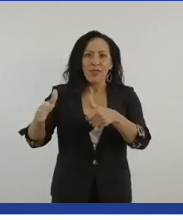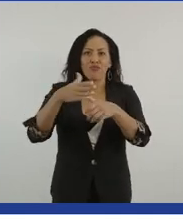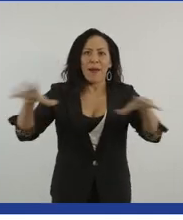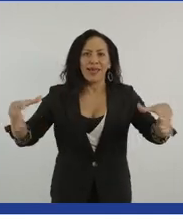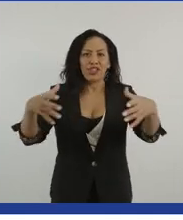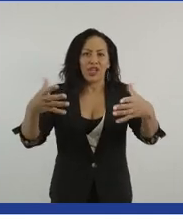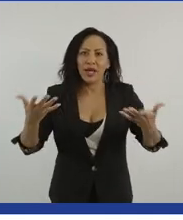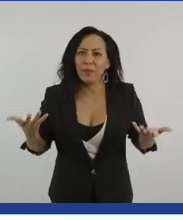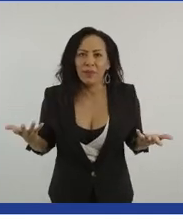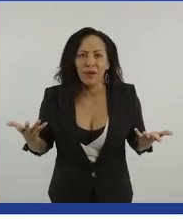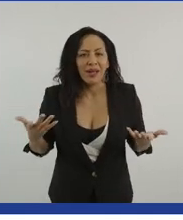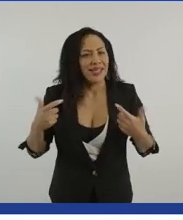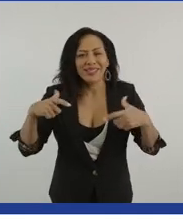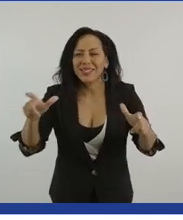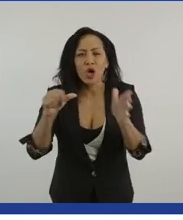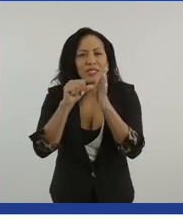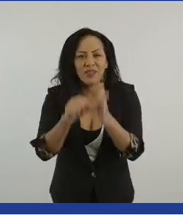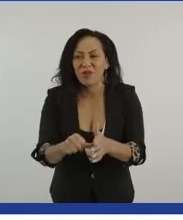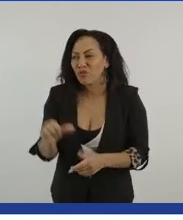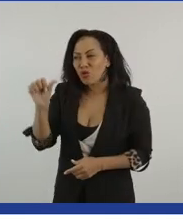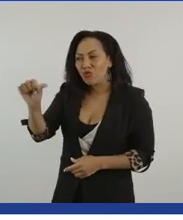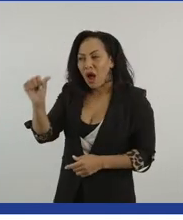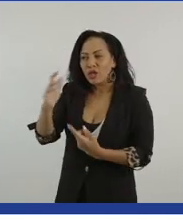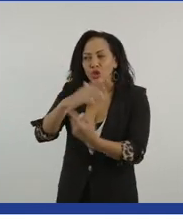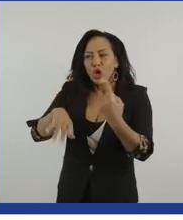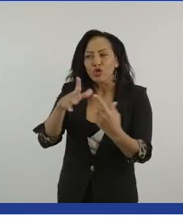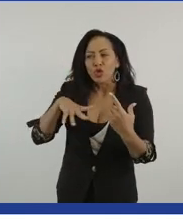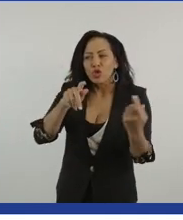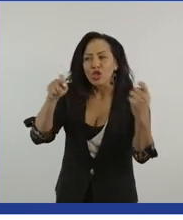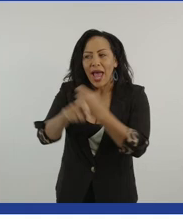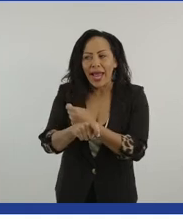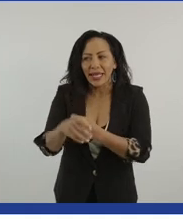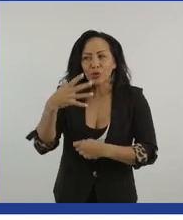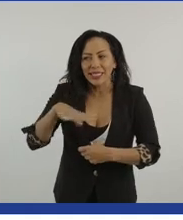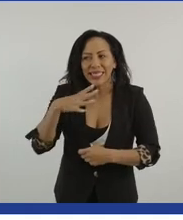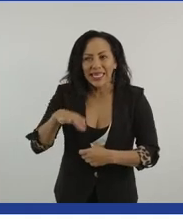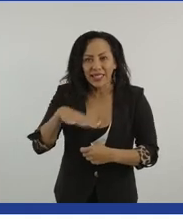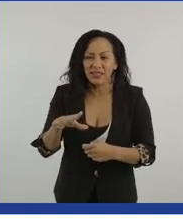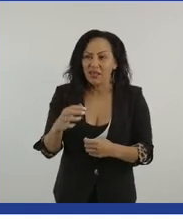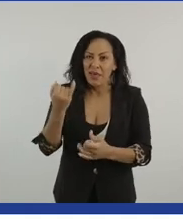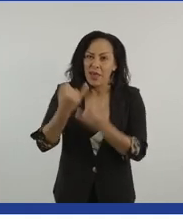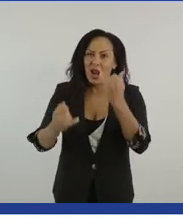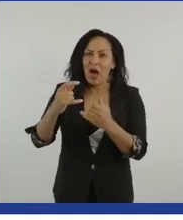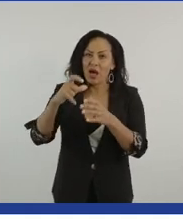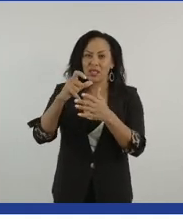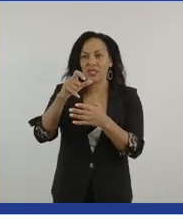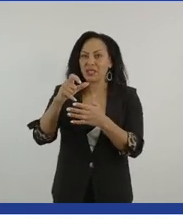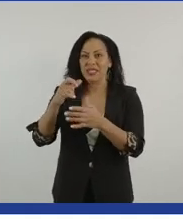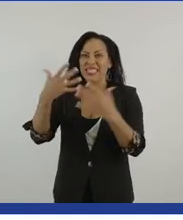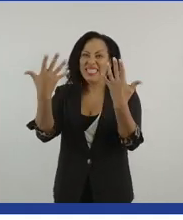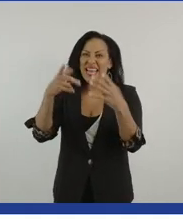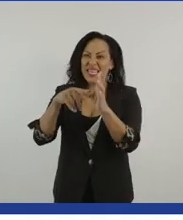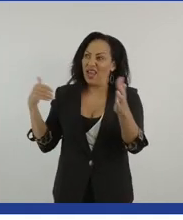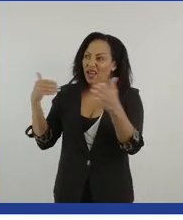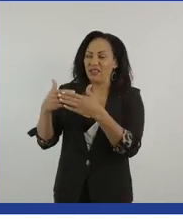social change, um, within the disability community. I hear a lot of it hasn't changed over the last 10 years, so it's not going to change over the next 10 years, but we